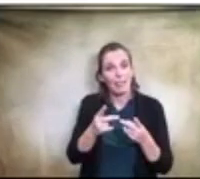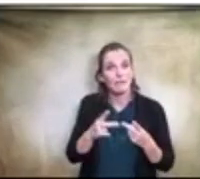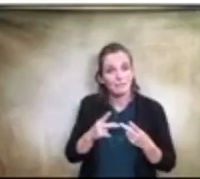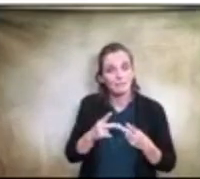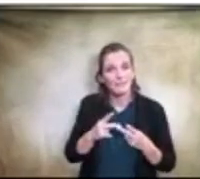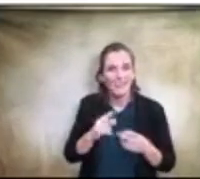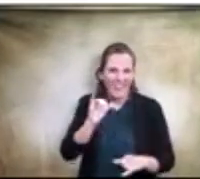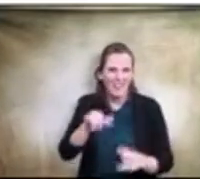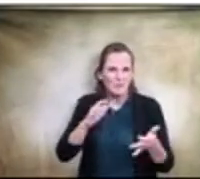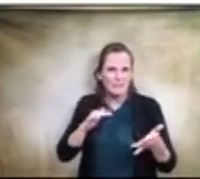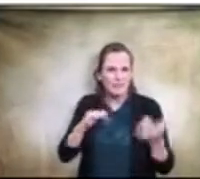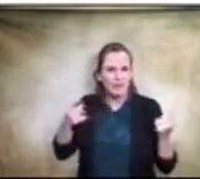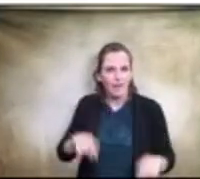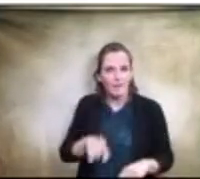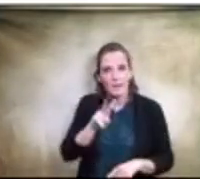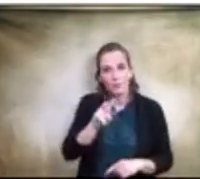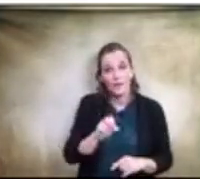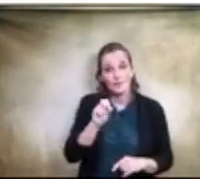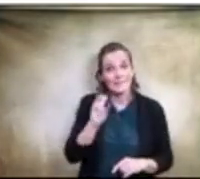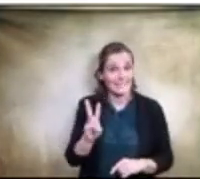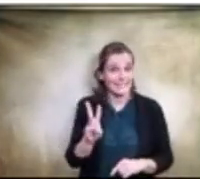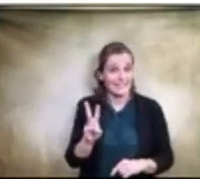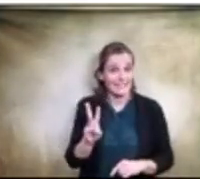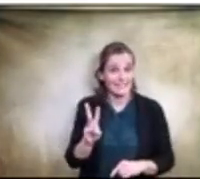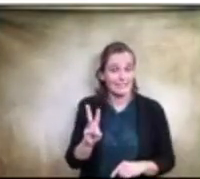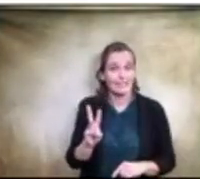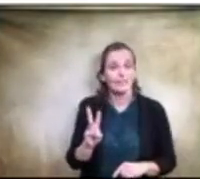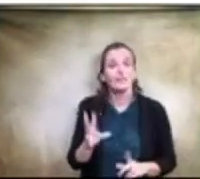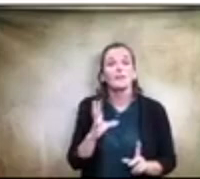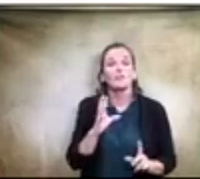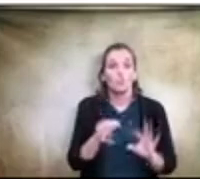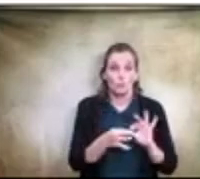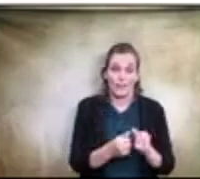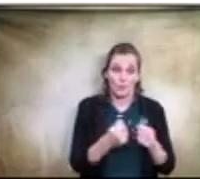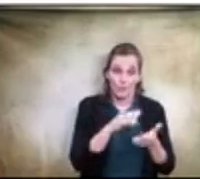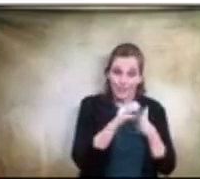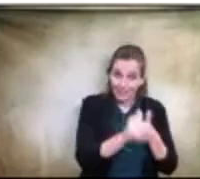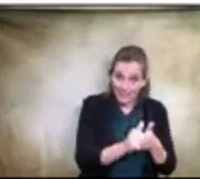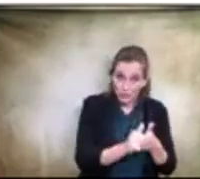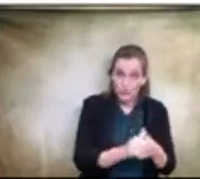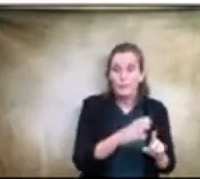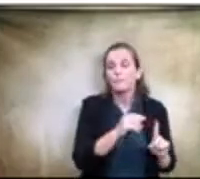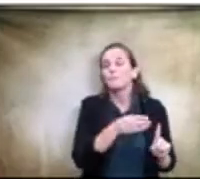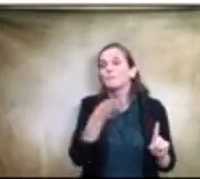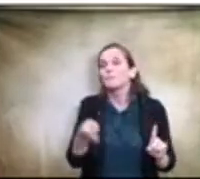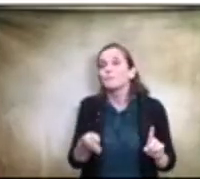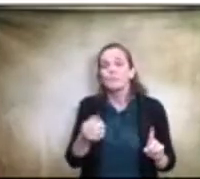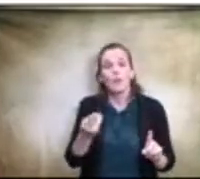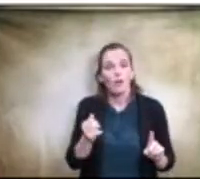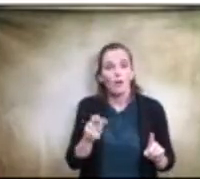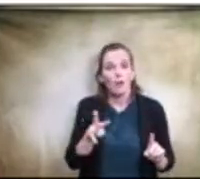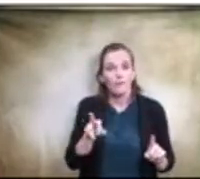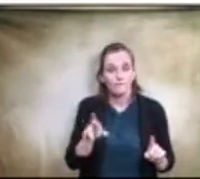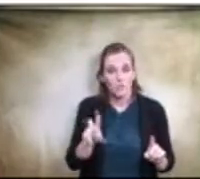was done in 2006 through ed leadership, as well as through Harvard. Another component of that was